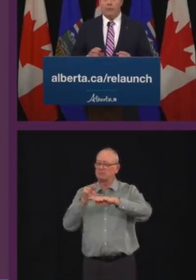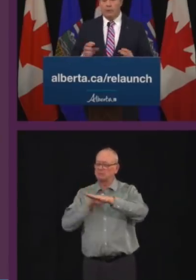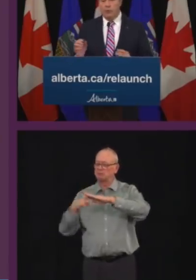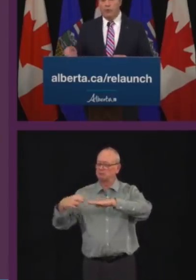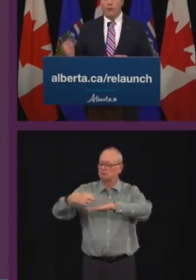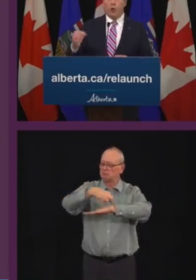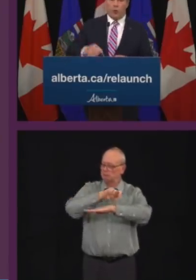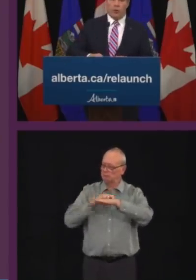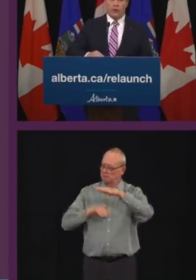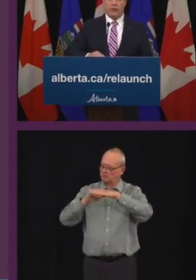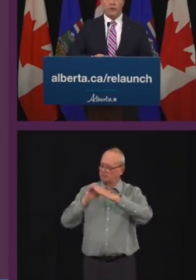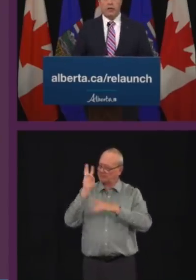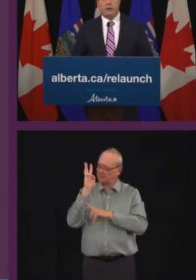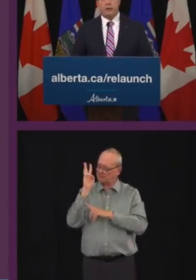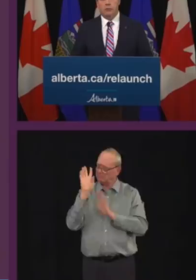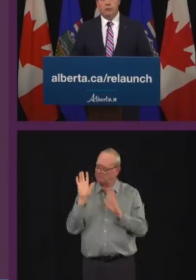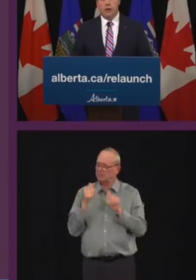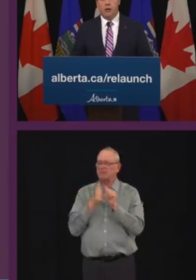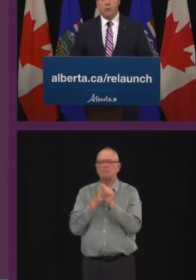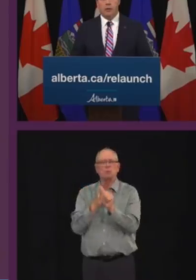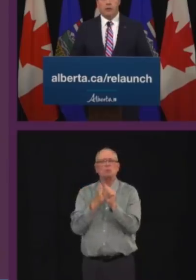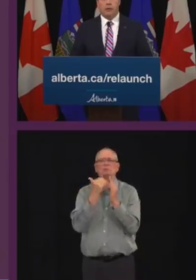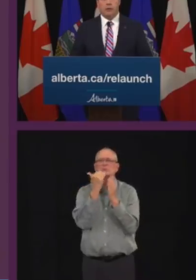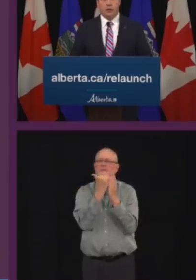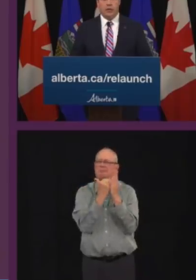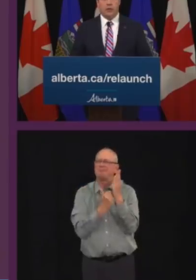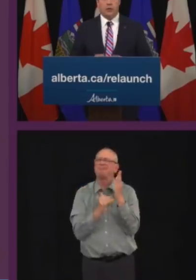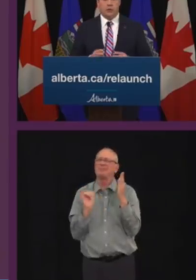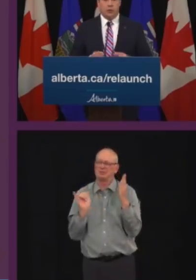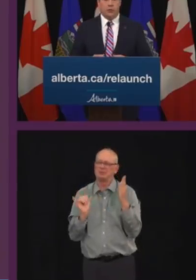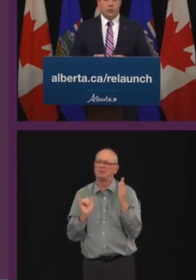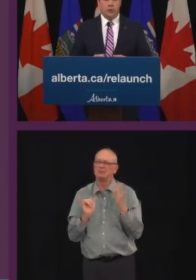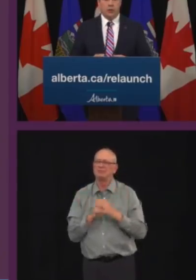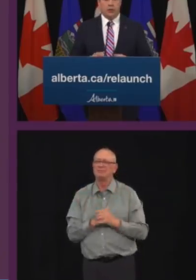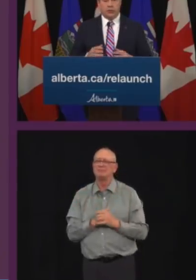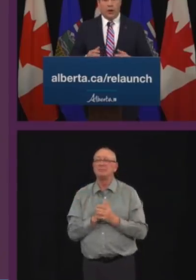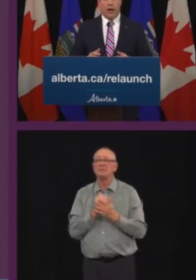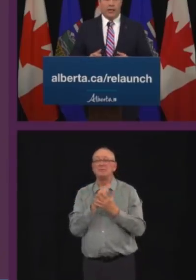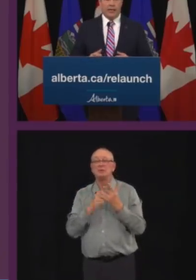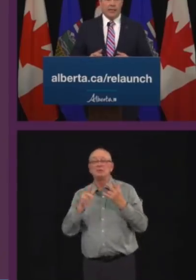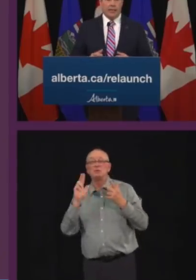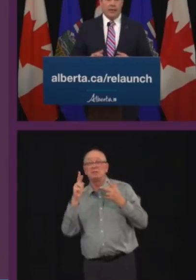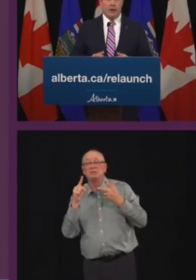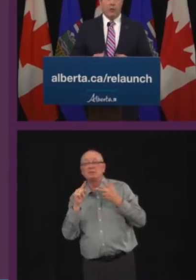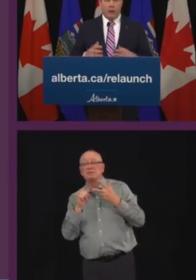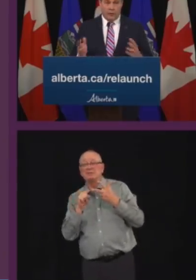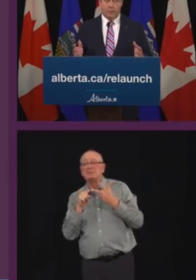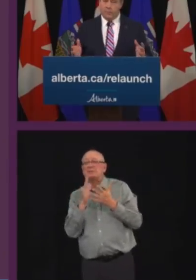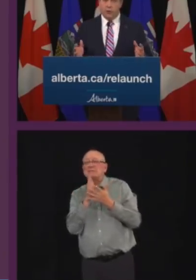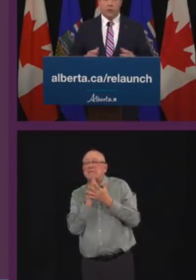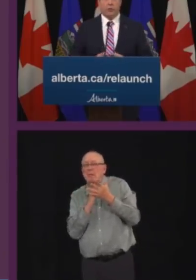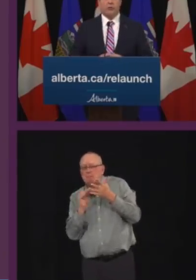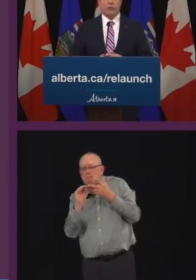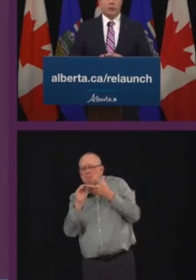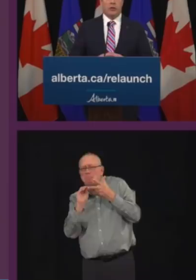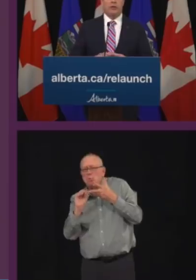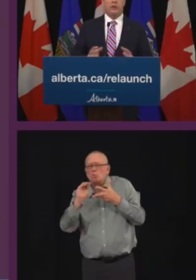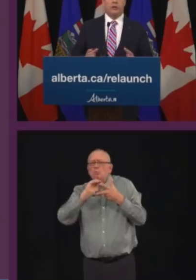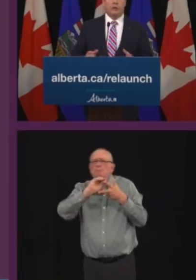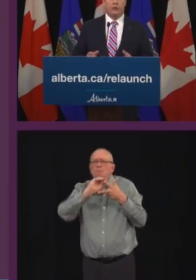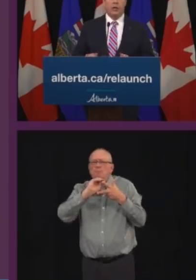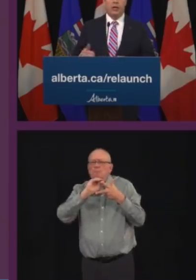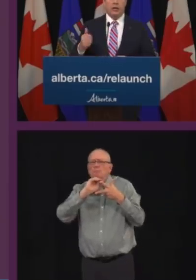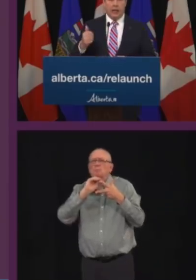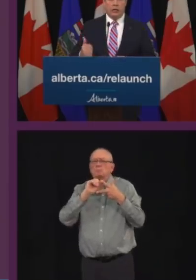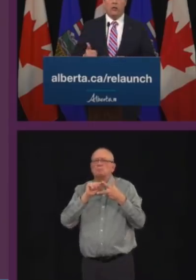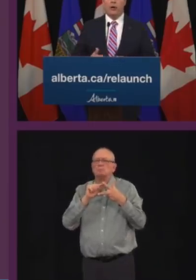have been moved forward as I've said to open under stage 2 this Friday with the usual restrictions. And